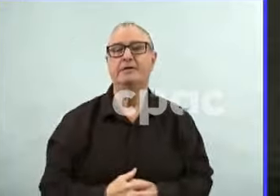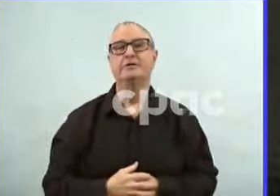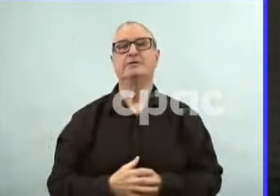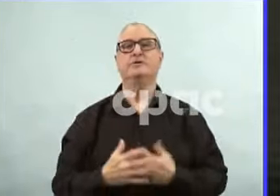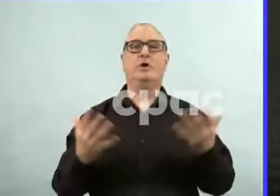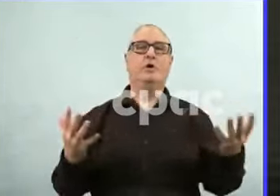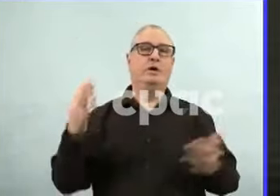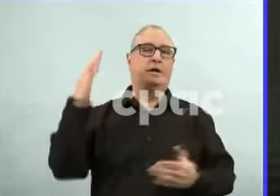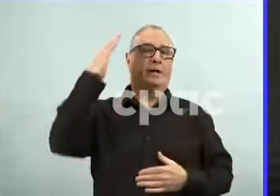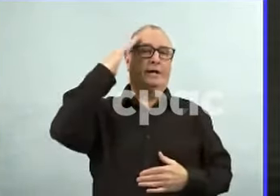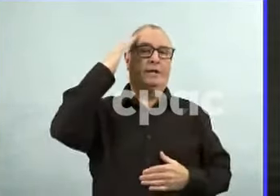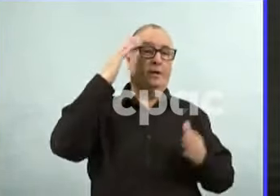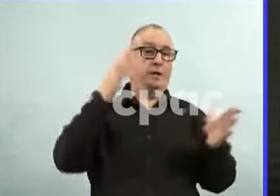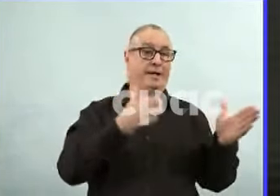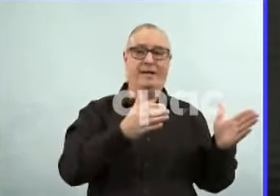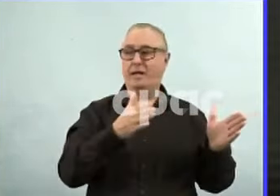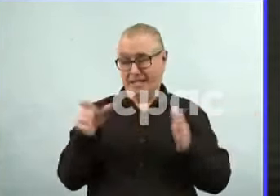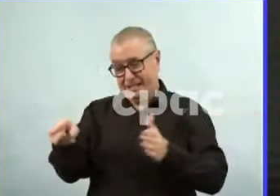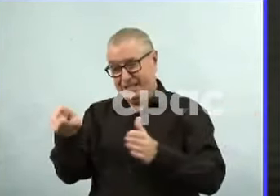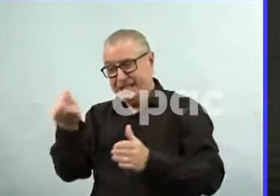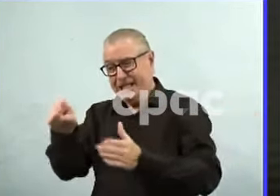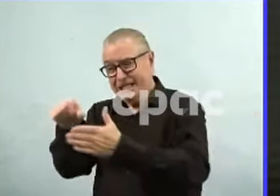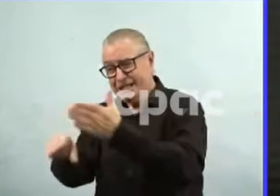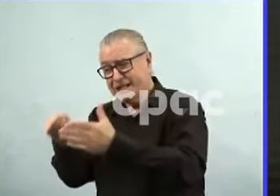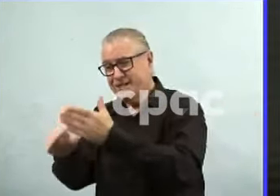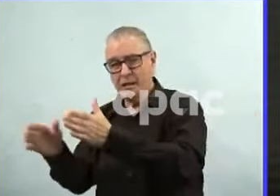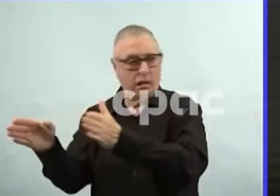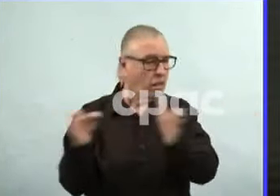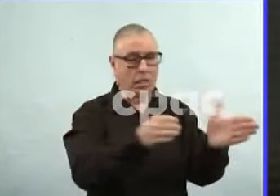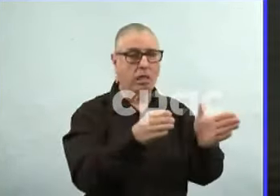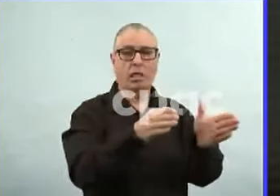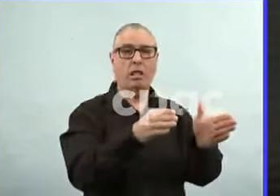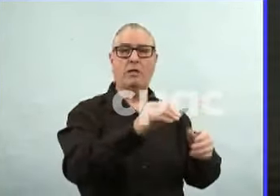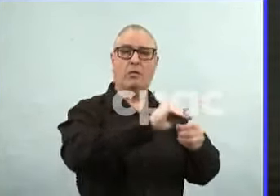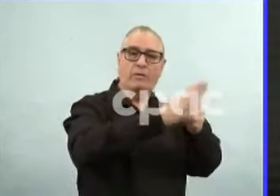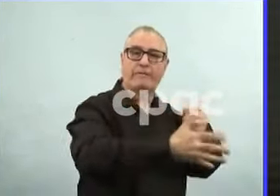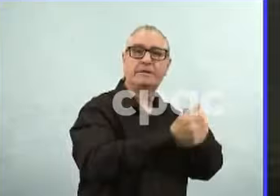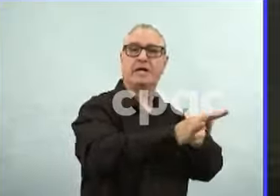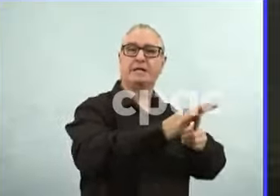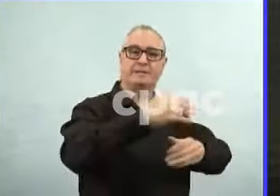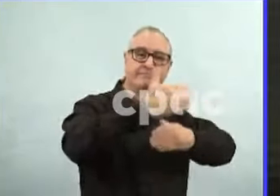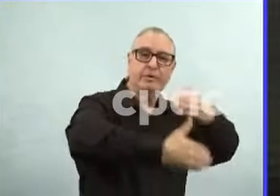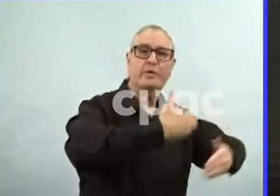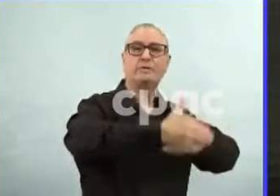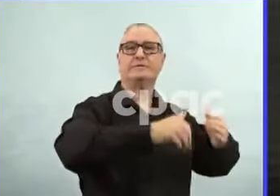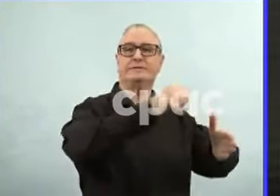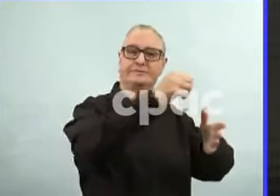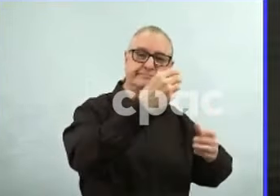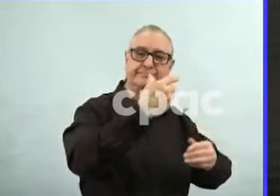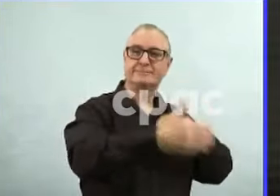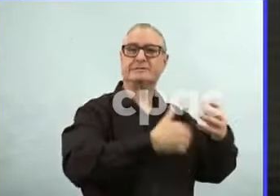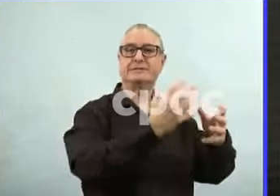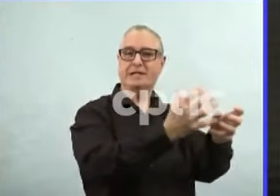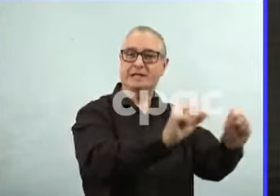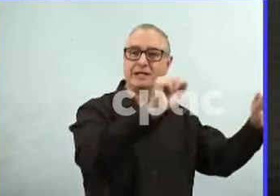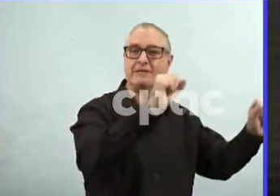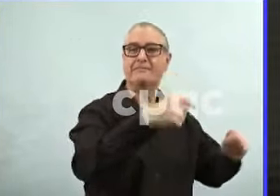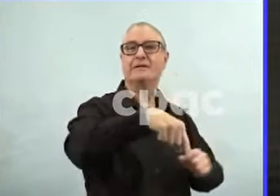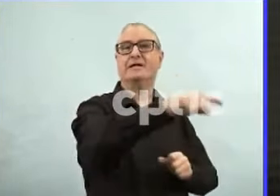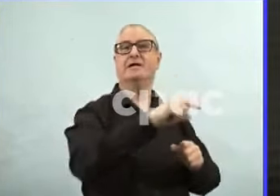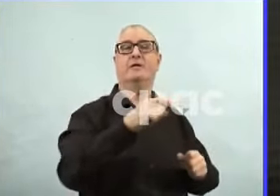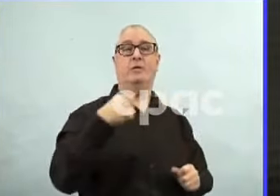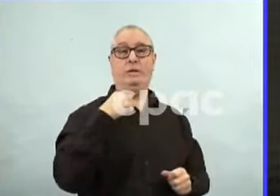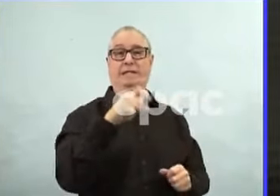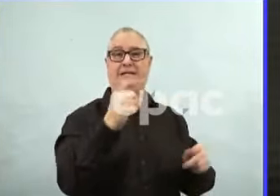response and the system met that challenge. It sacrificed. It had to really triage some services. And,